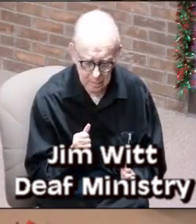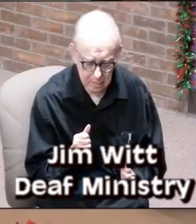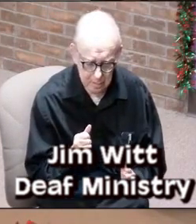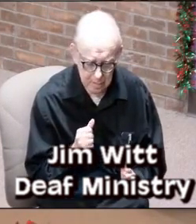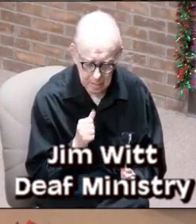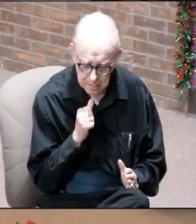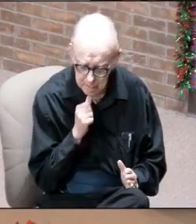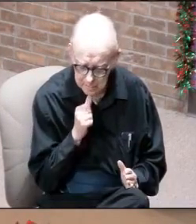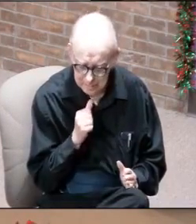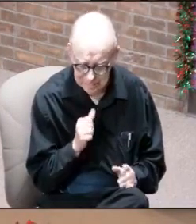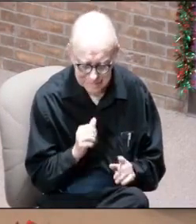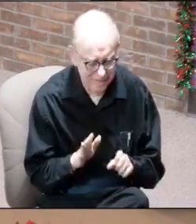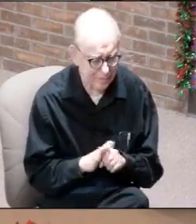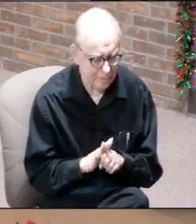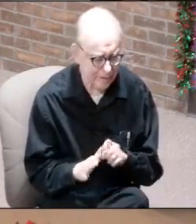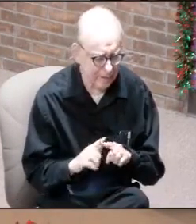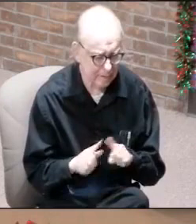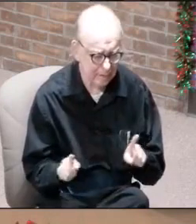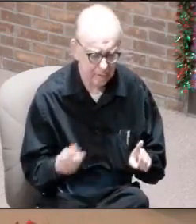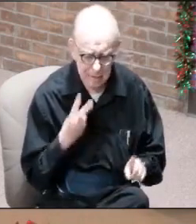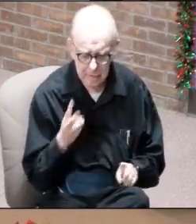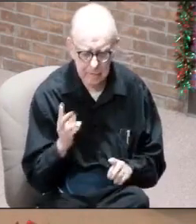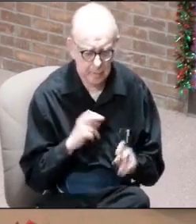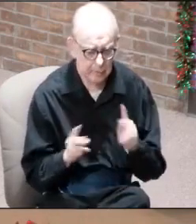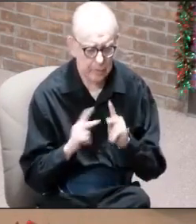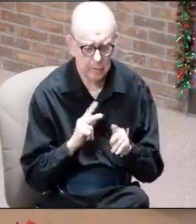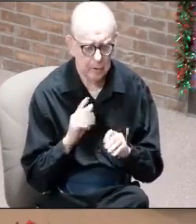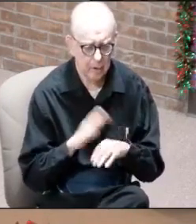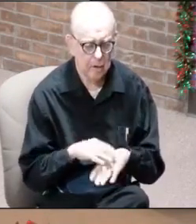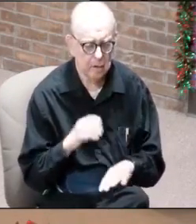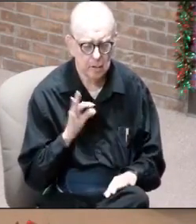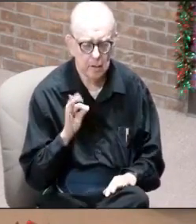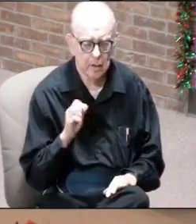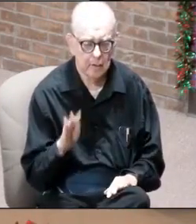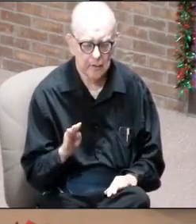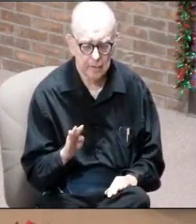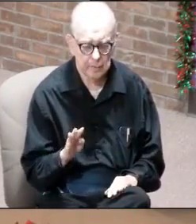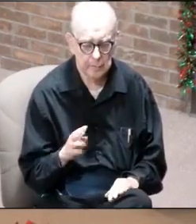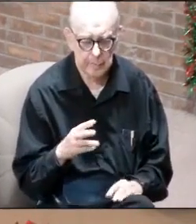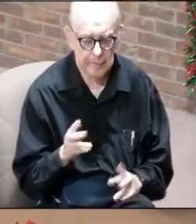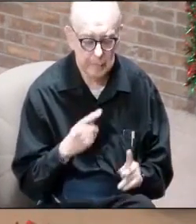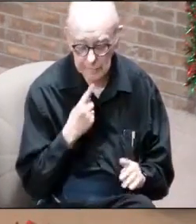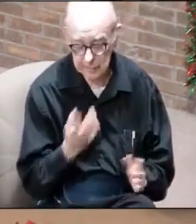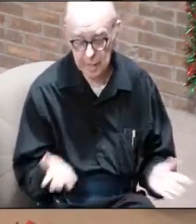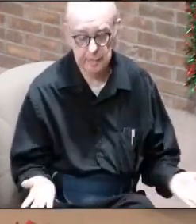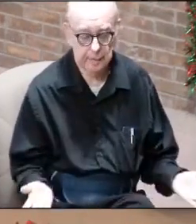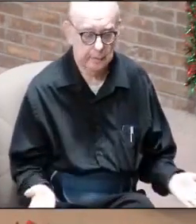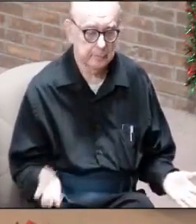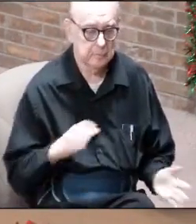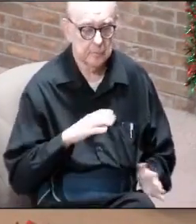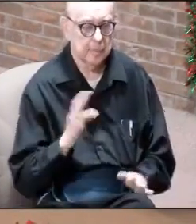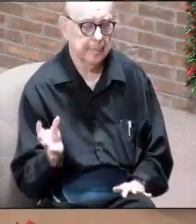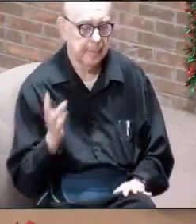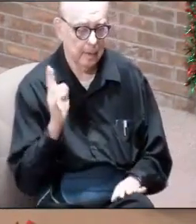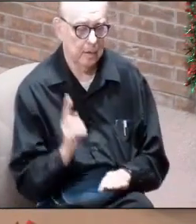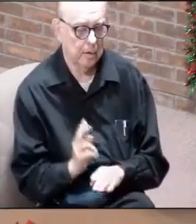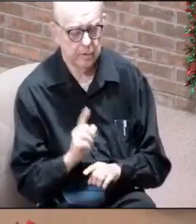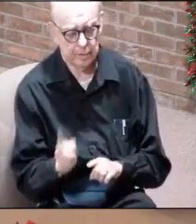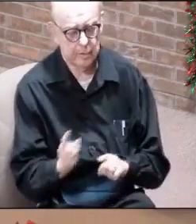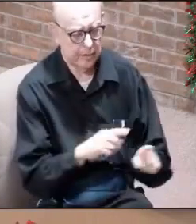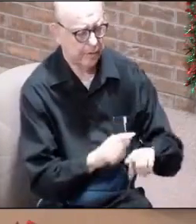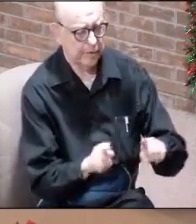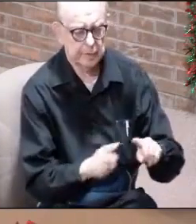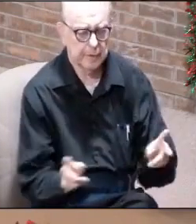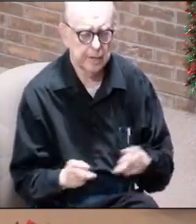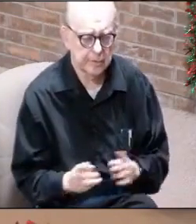you know, totally different. When you see a lot of posts on Facebook and everything, know, people saying, well, for Christmas we used to go here,